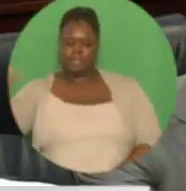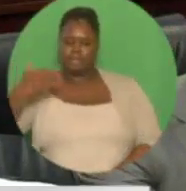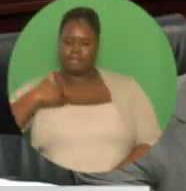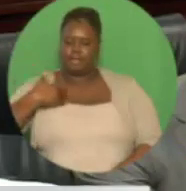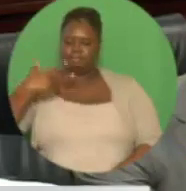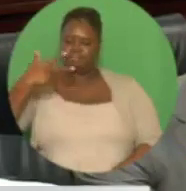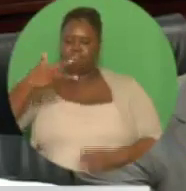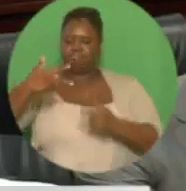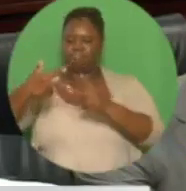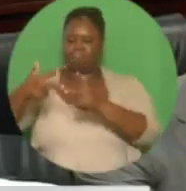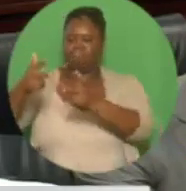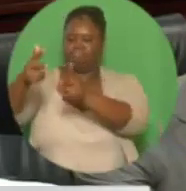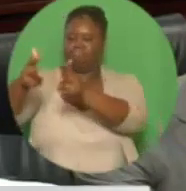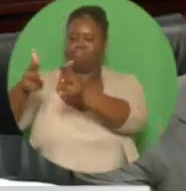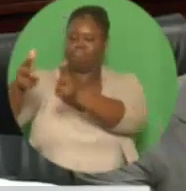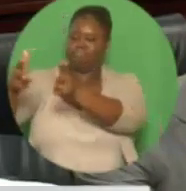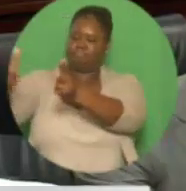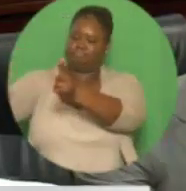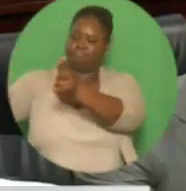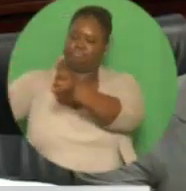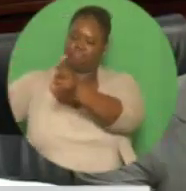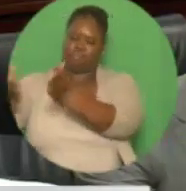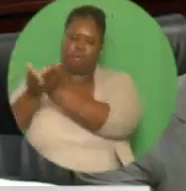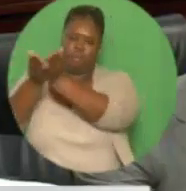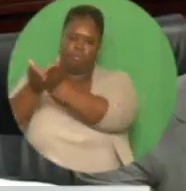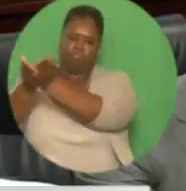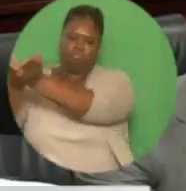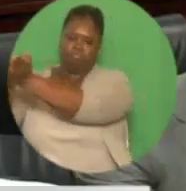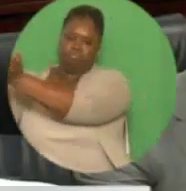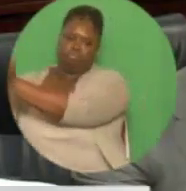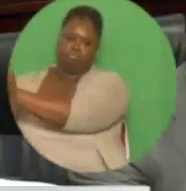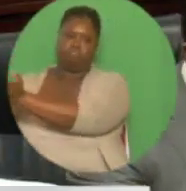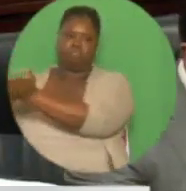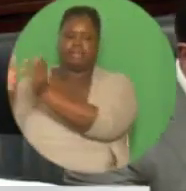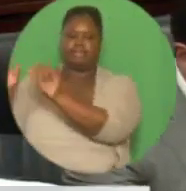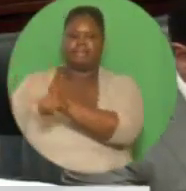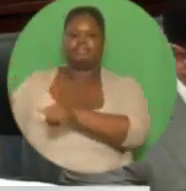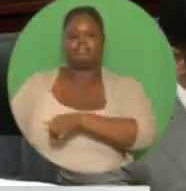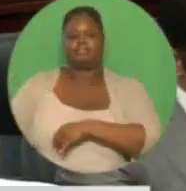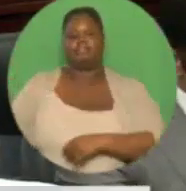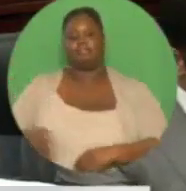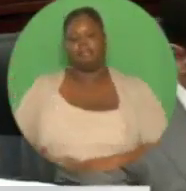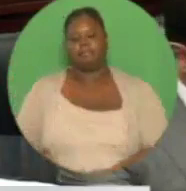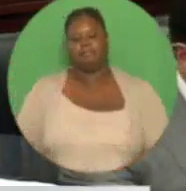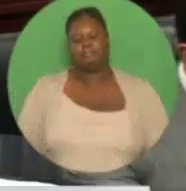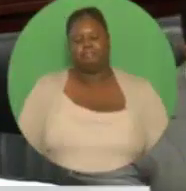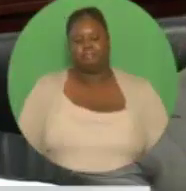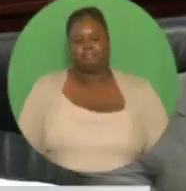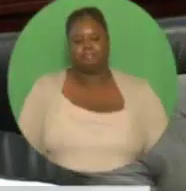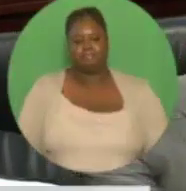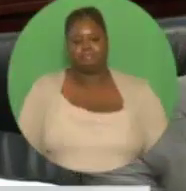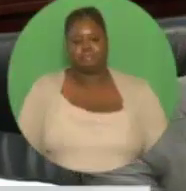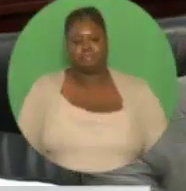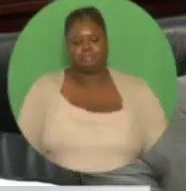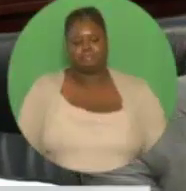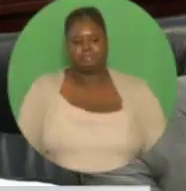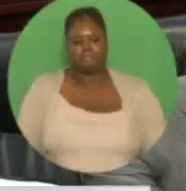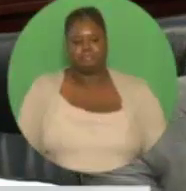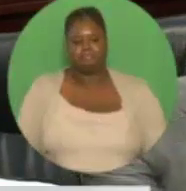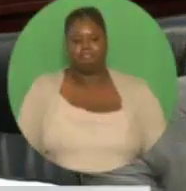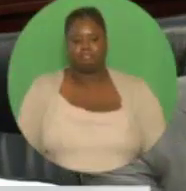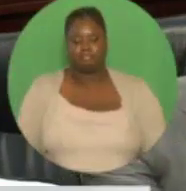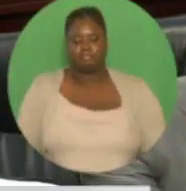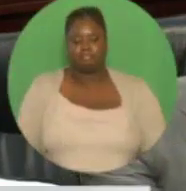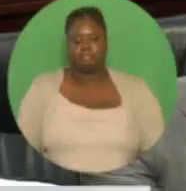During the period March to June 2018, the Live Music District Program, which provides a platform for live